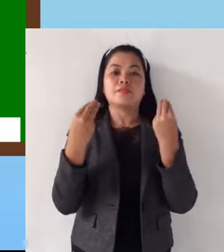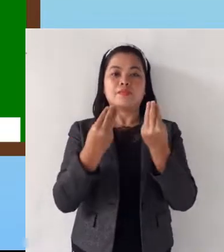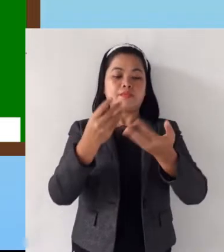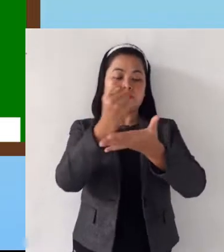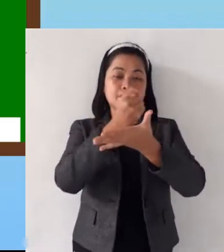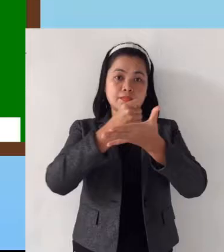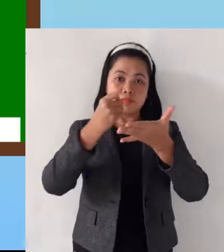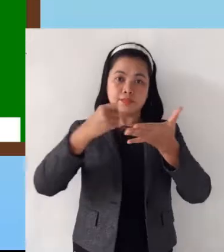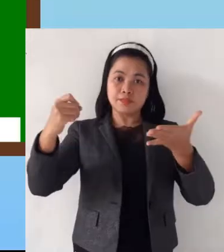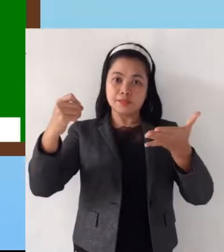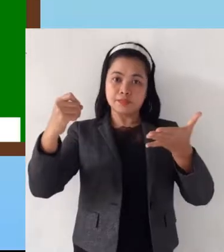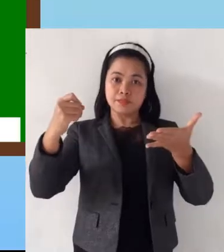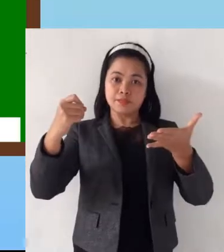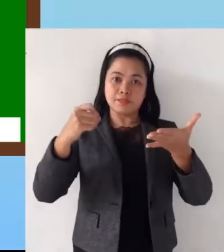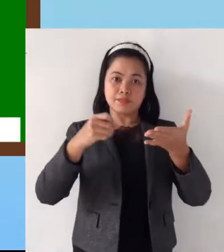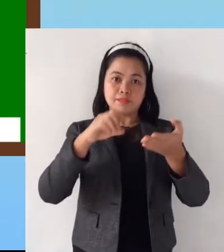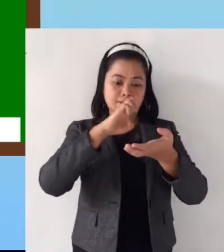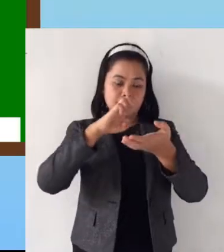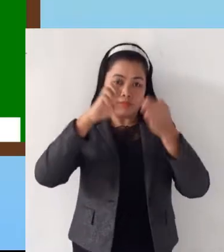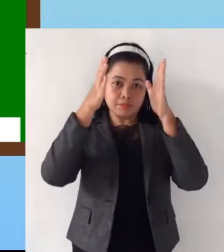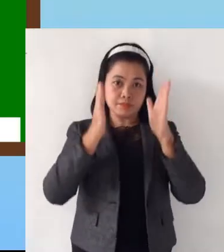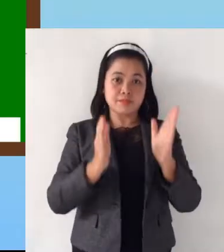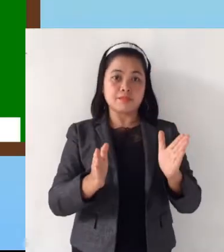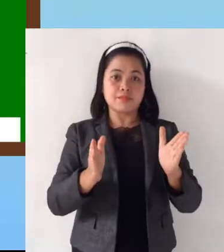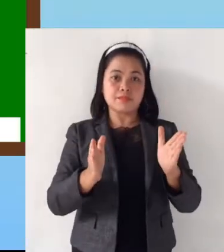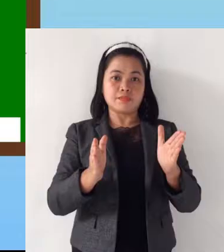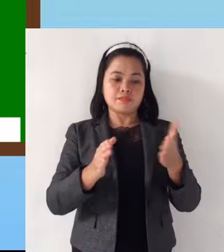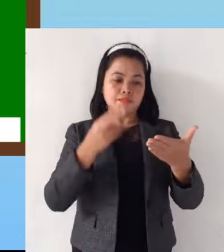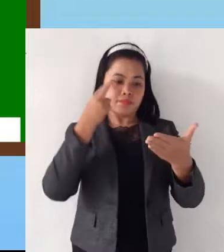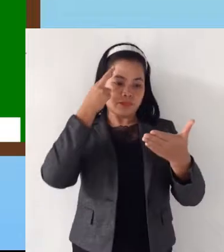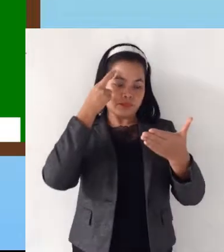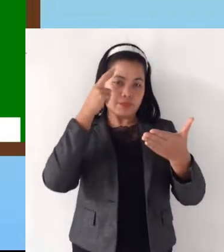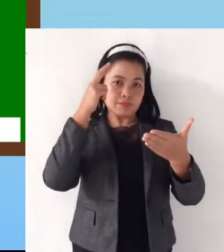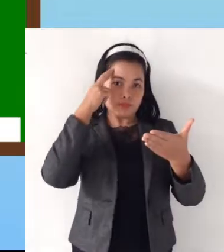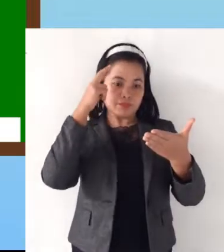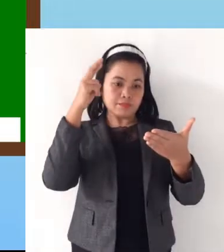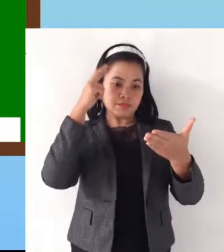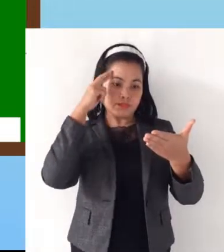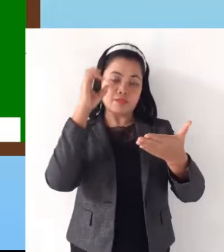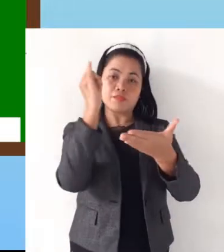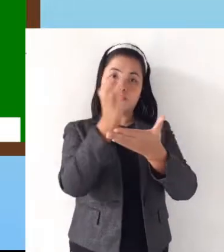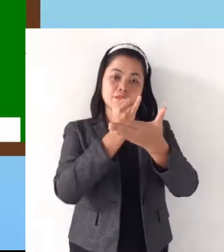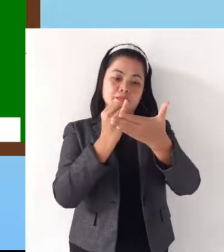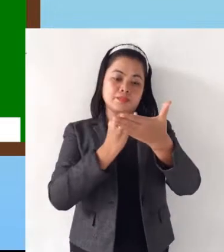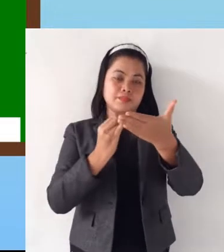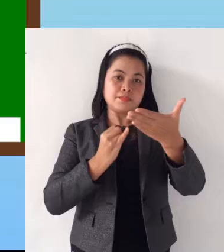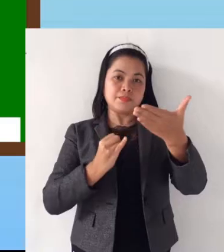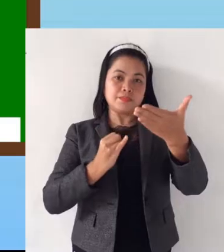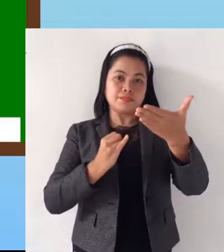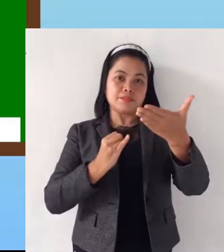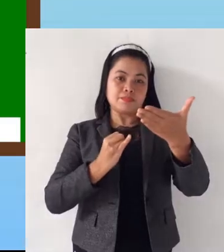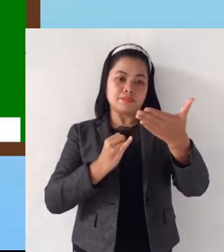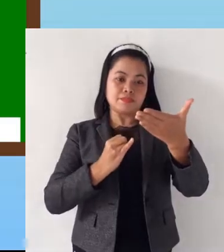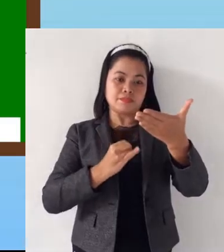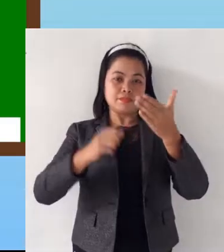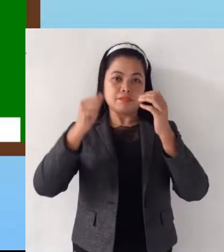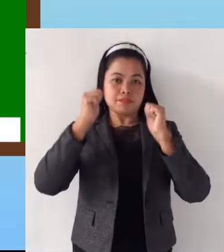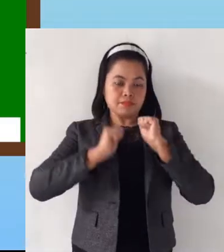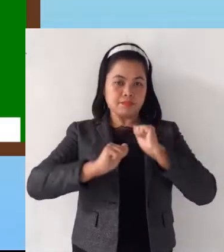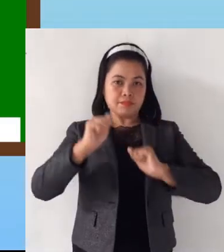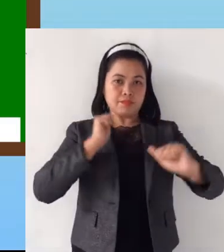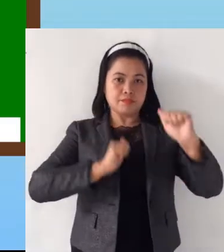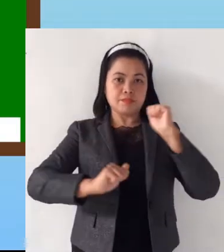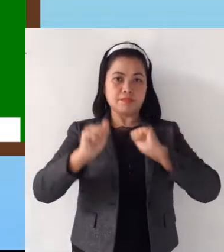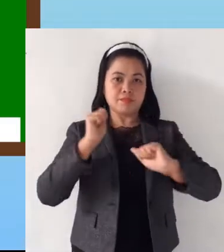writers, the editor, the reviewers, illustrator, the layout artist,